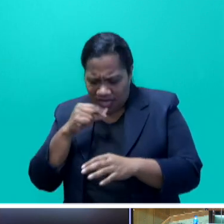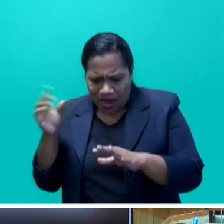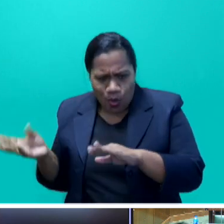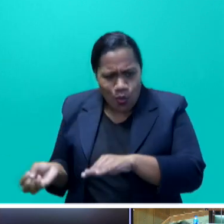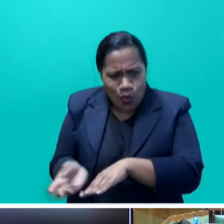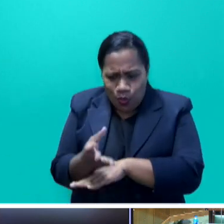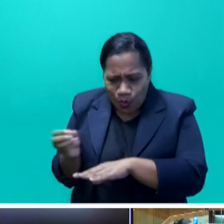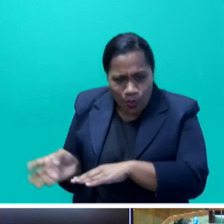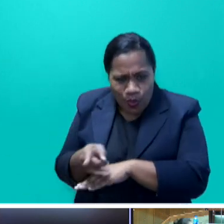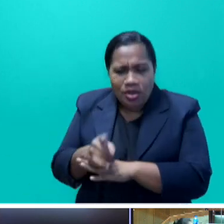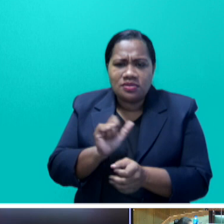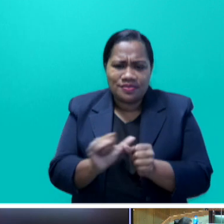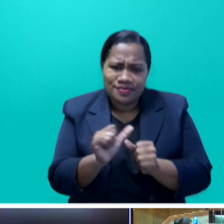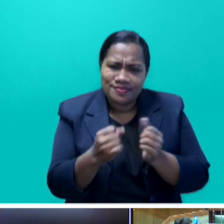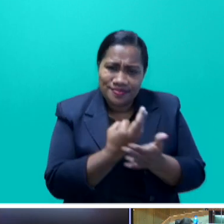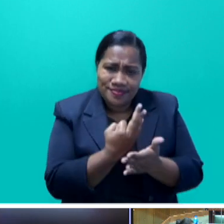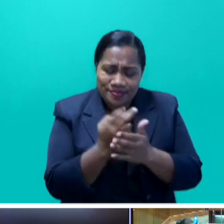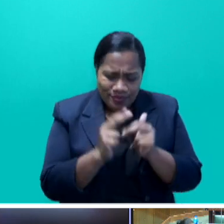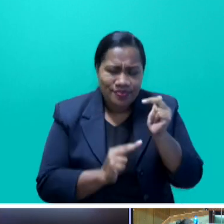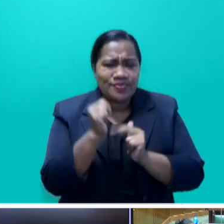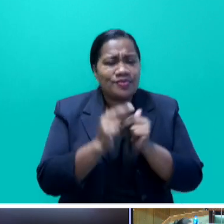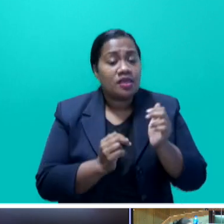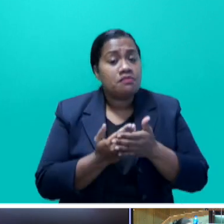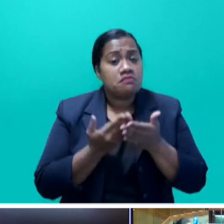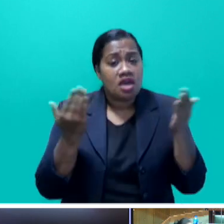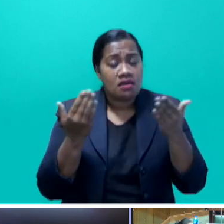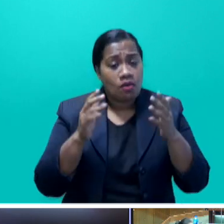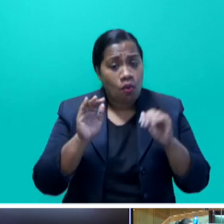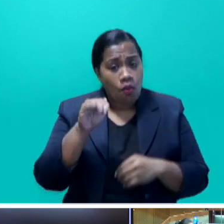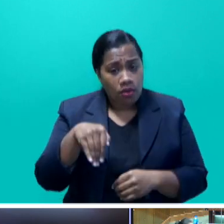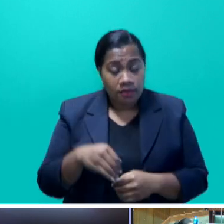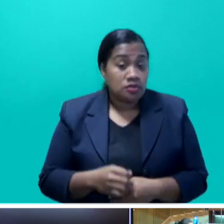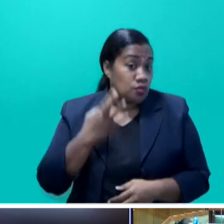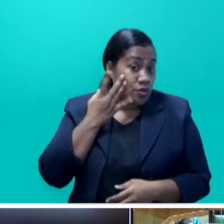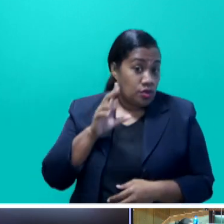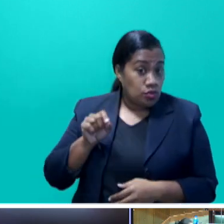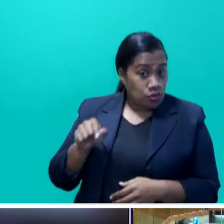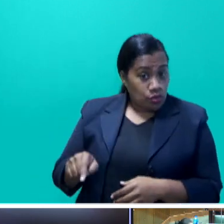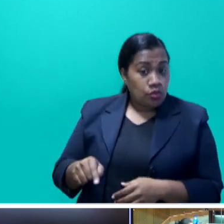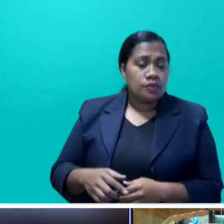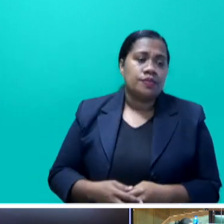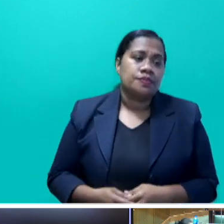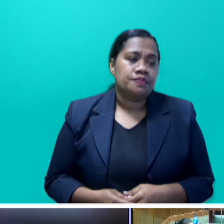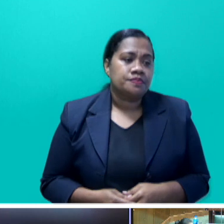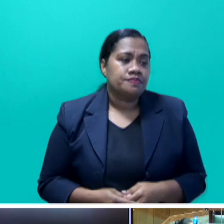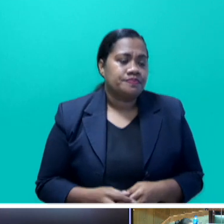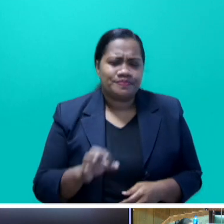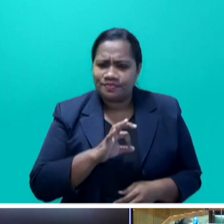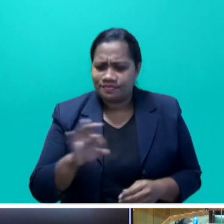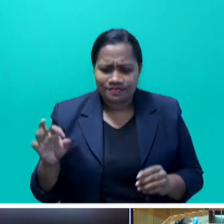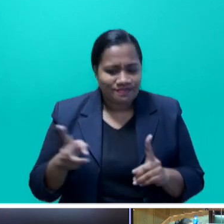better financer to construct a bigger home. So, doing so does not violate the terms of your lease,